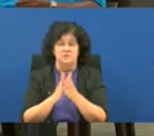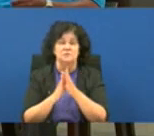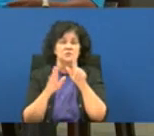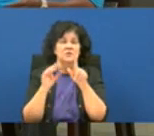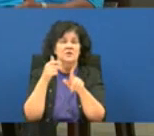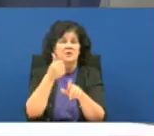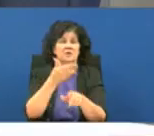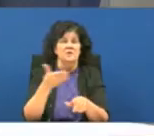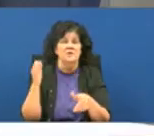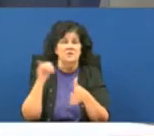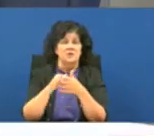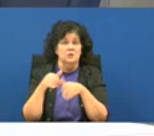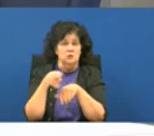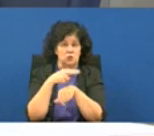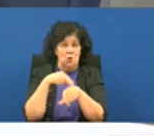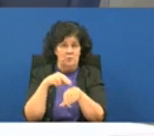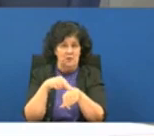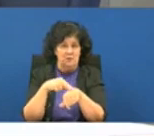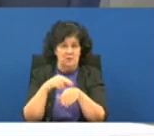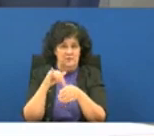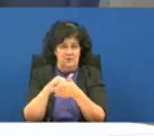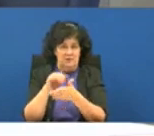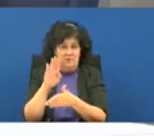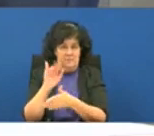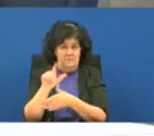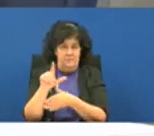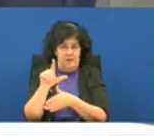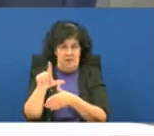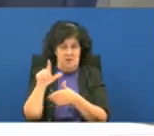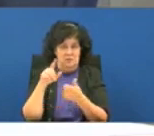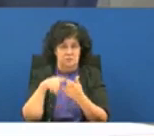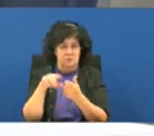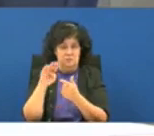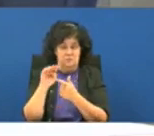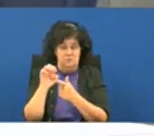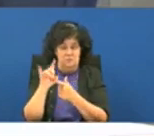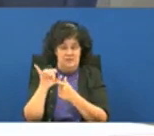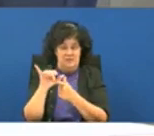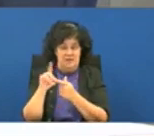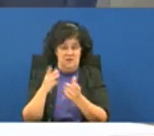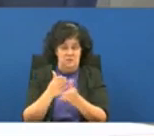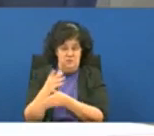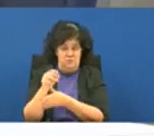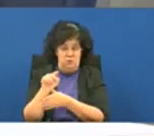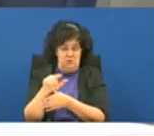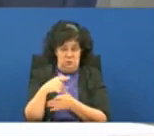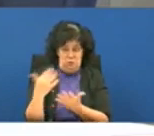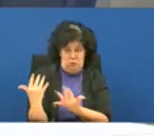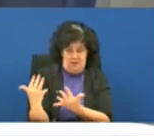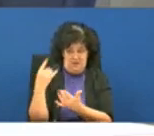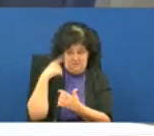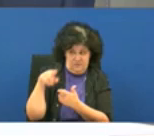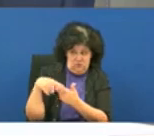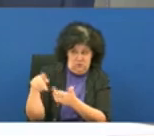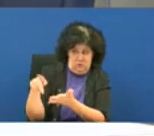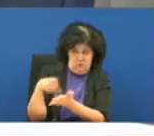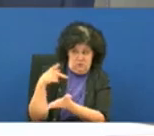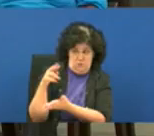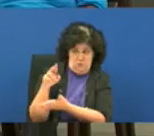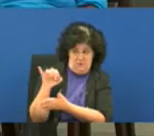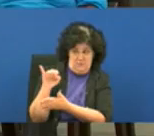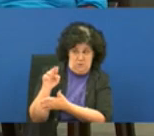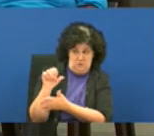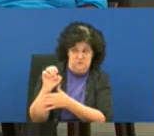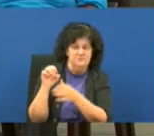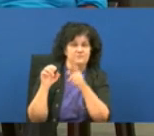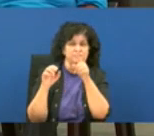way anything that would have normally been billed through to medicaid through the portal has not been reimbursed yet then is that correct so the portal